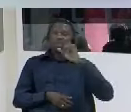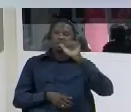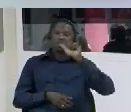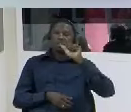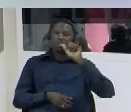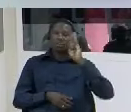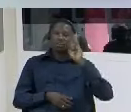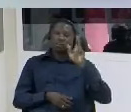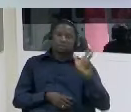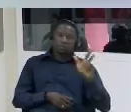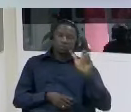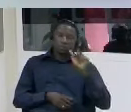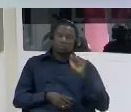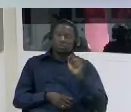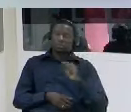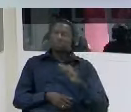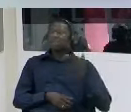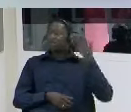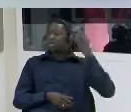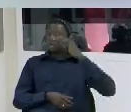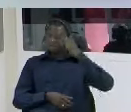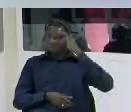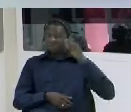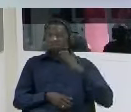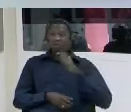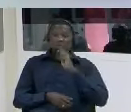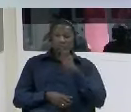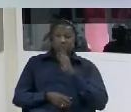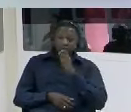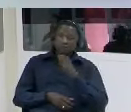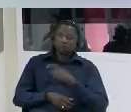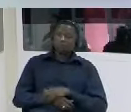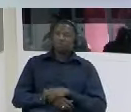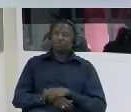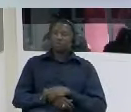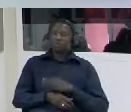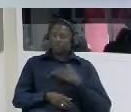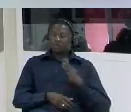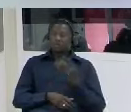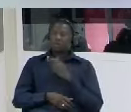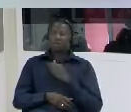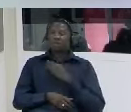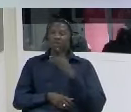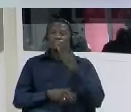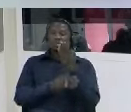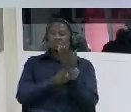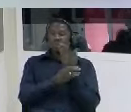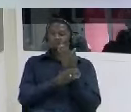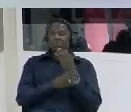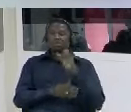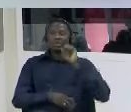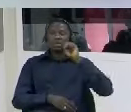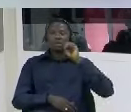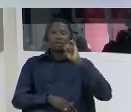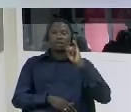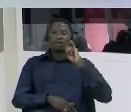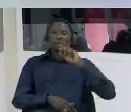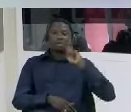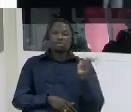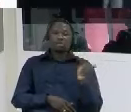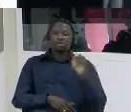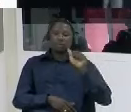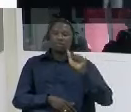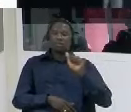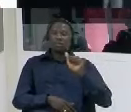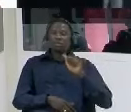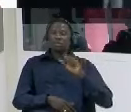and uh i went with dr siga jan she was then heading the pro park uh